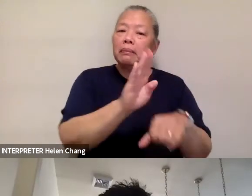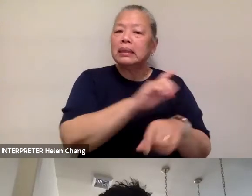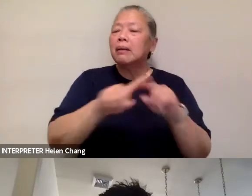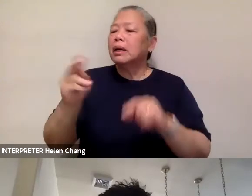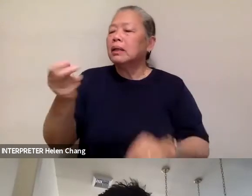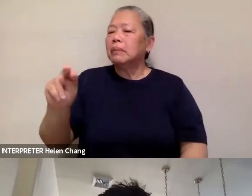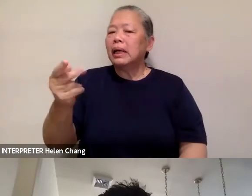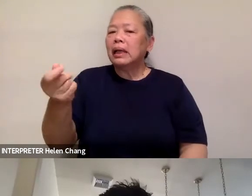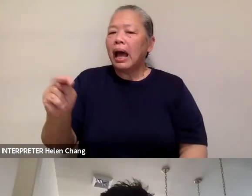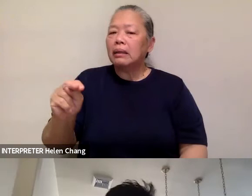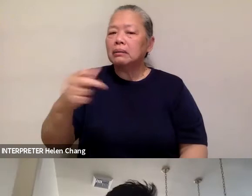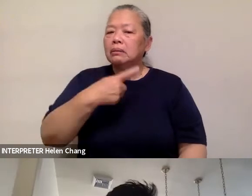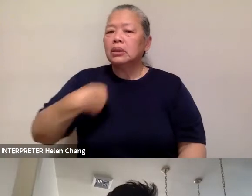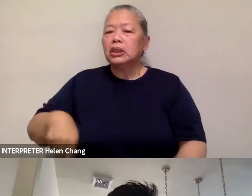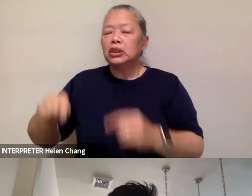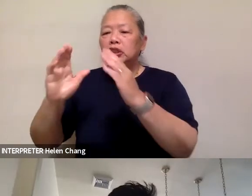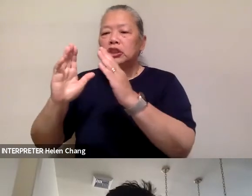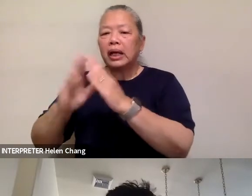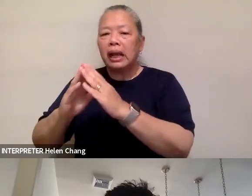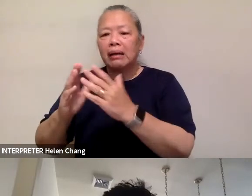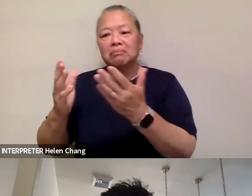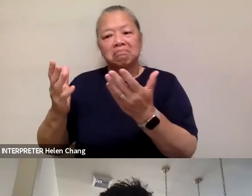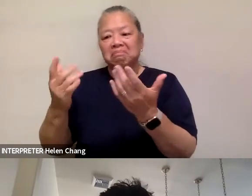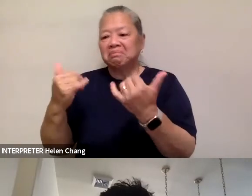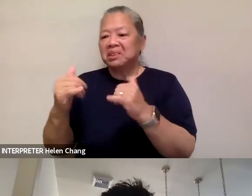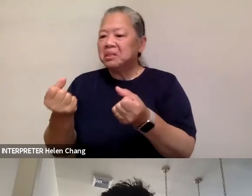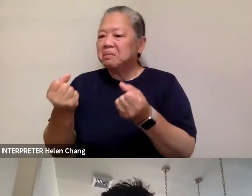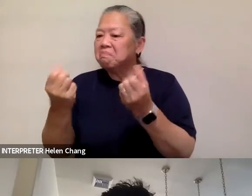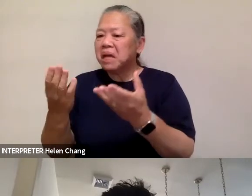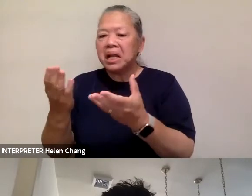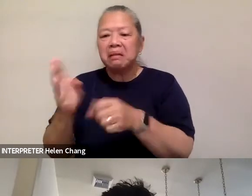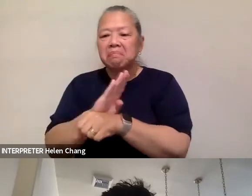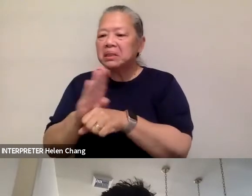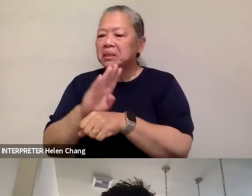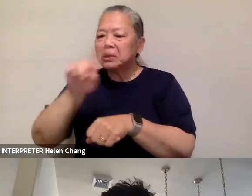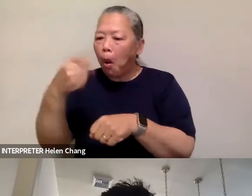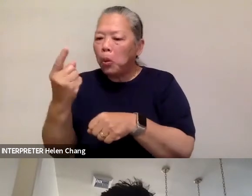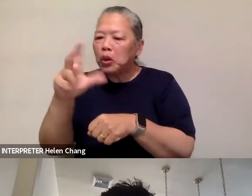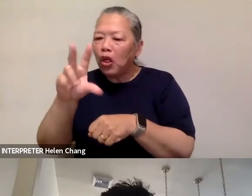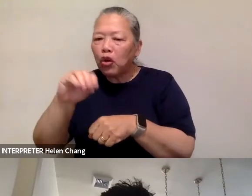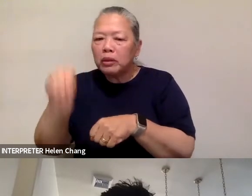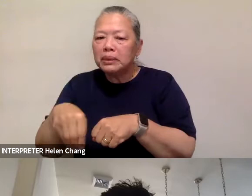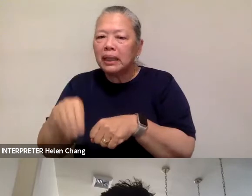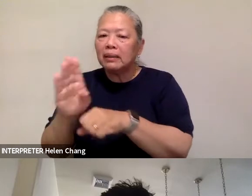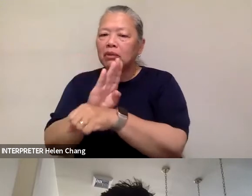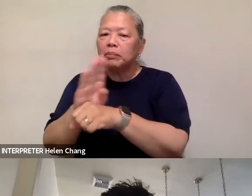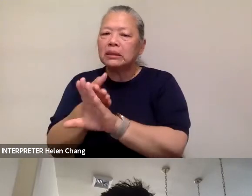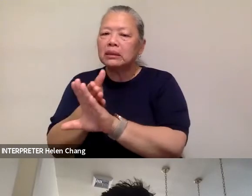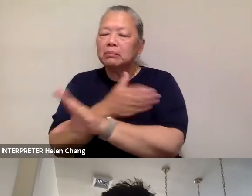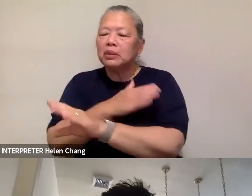there are a lot of businesses that are still operating at 20% to 30% of what they did pre-COVID. And dinnertime